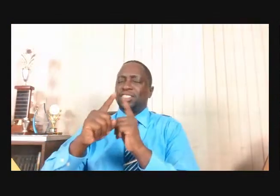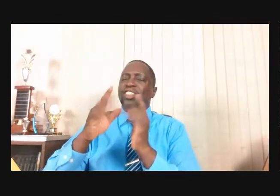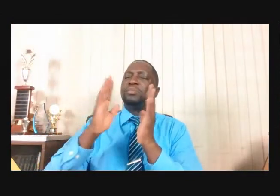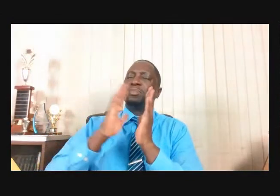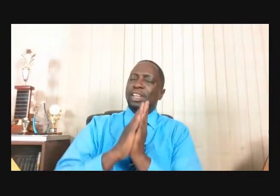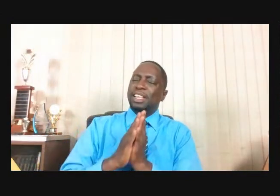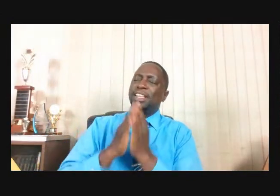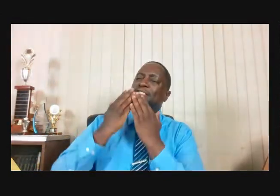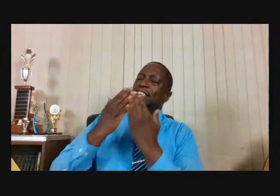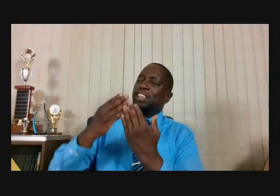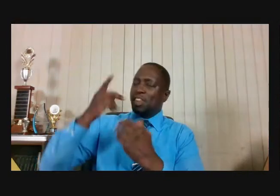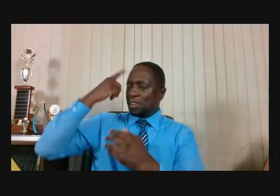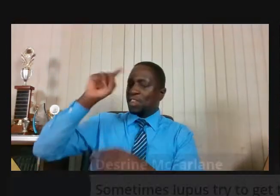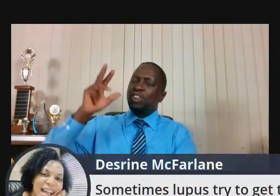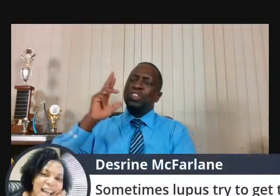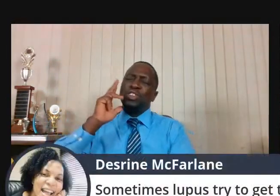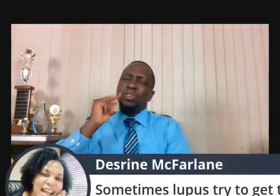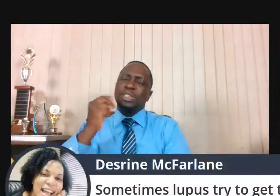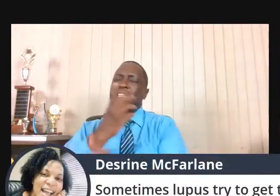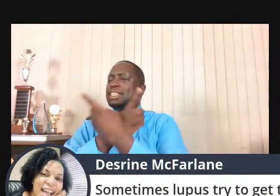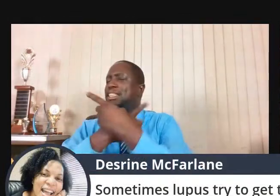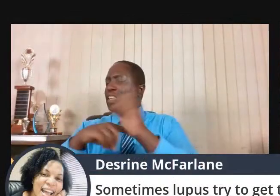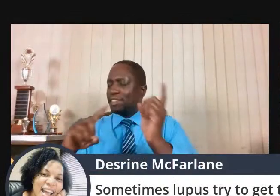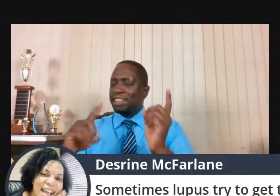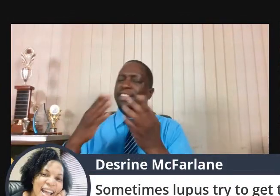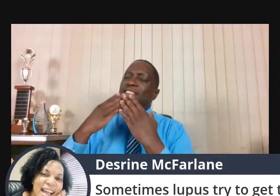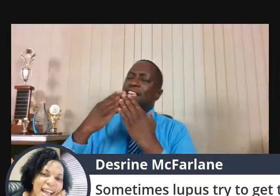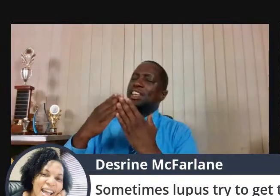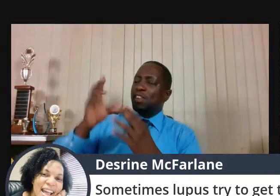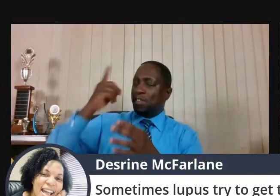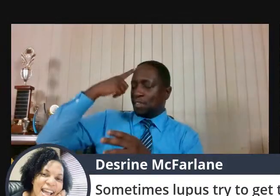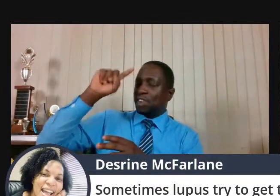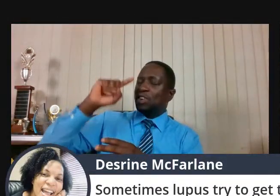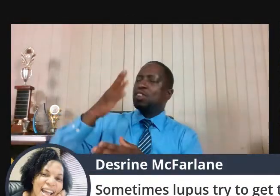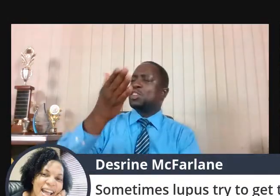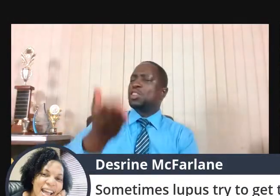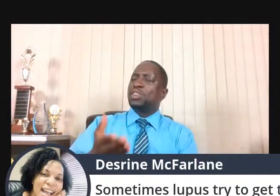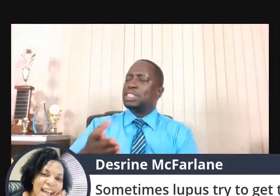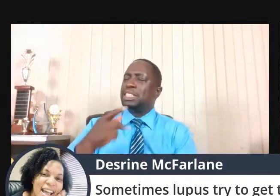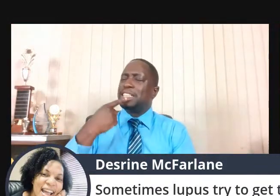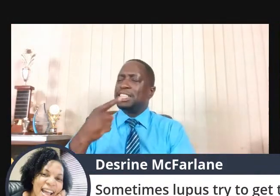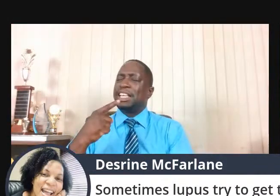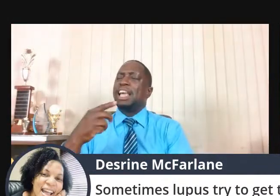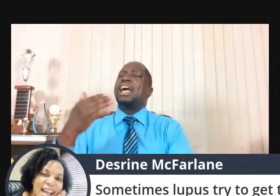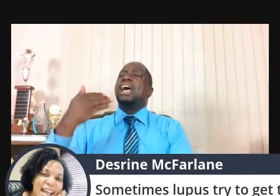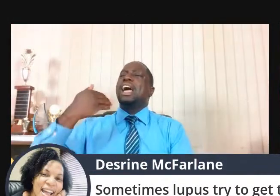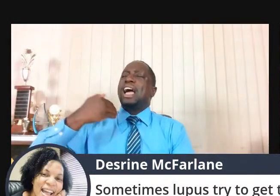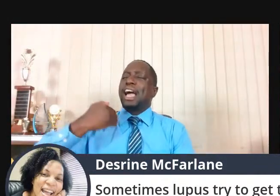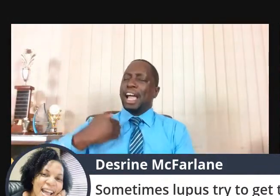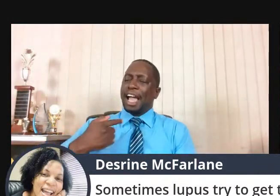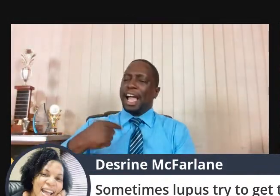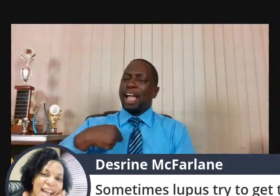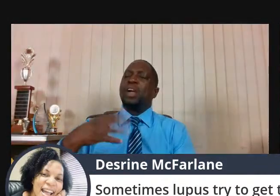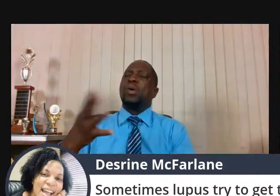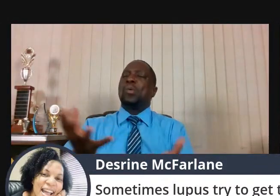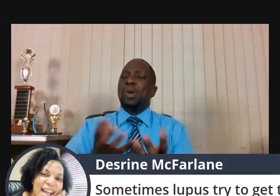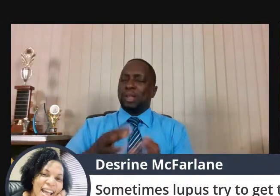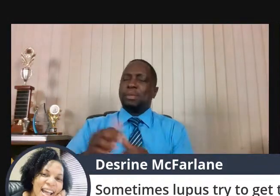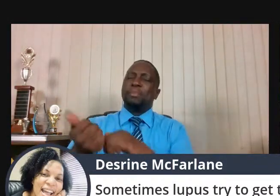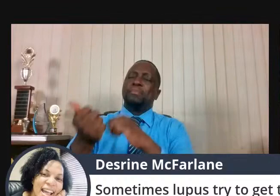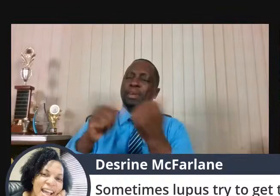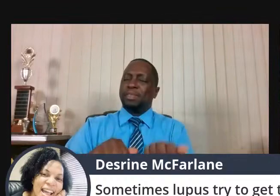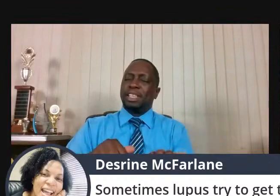for sweet deliverance. We thank you for those who are saying, I want to be baptized. I want